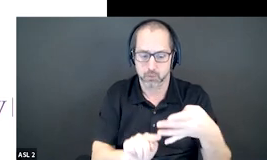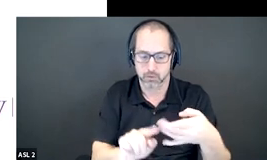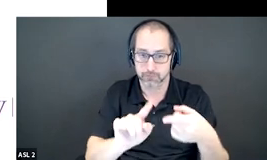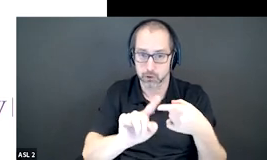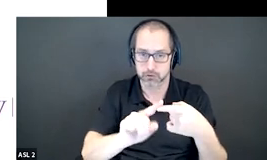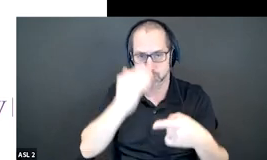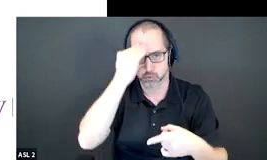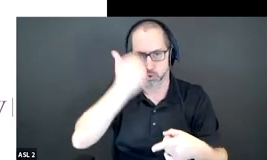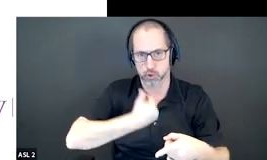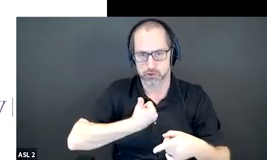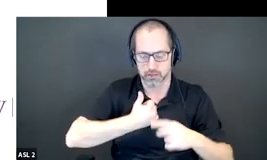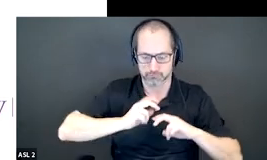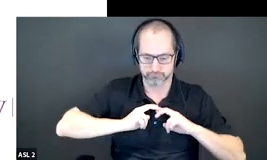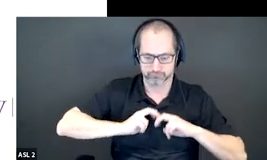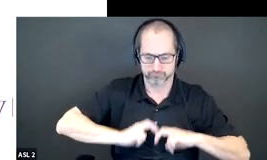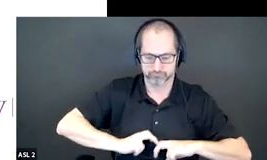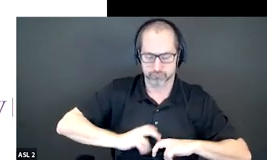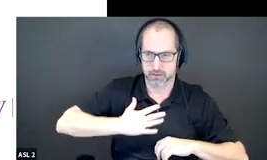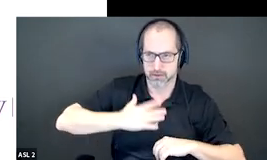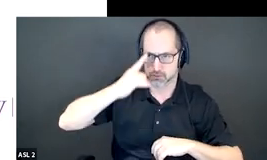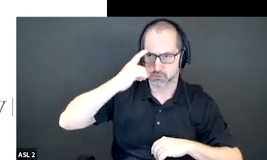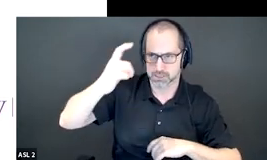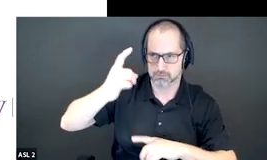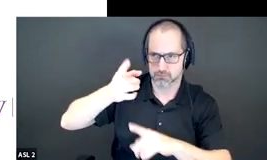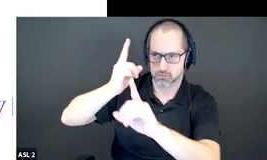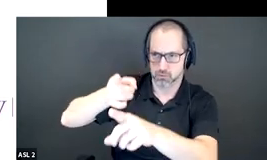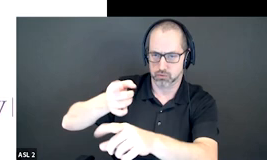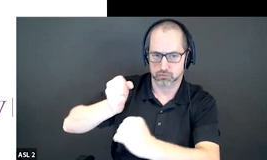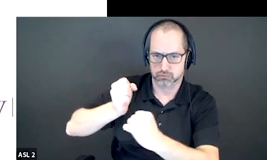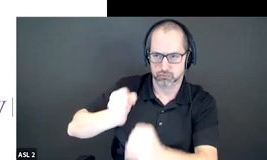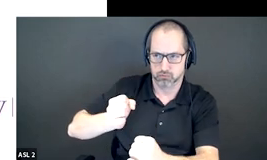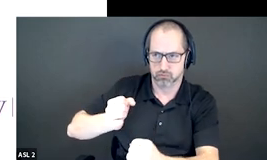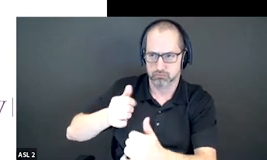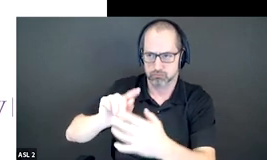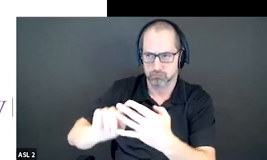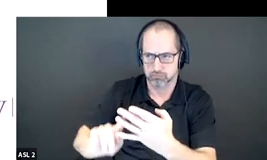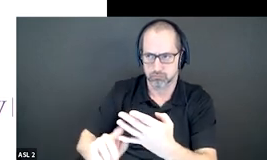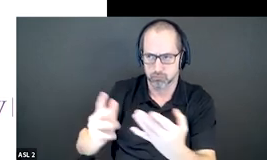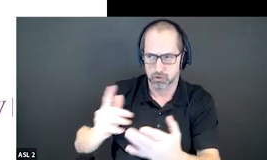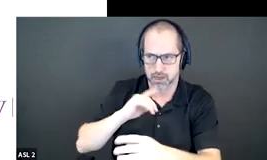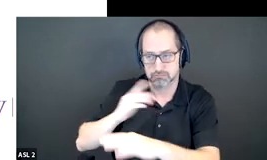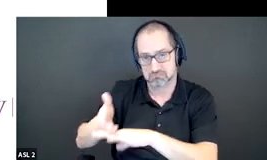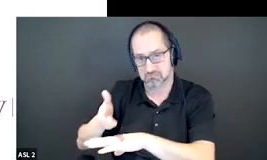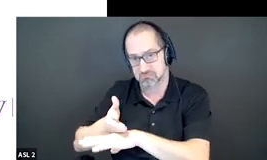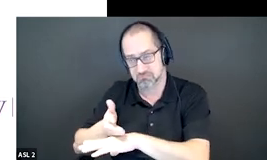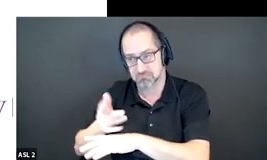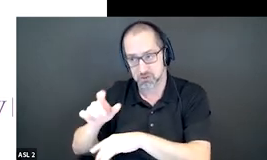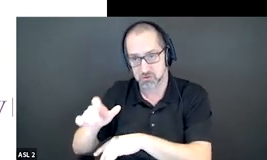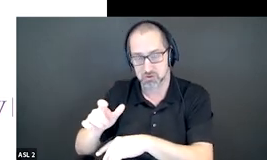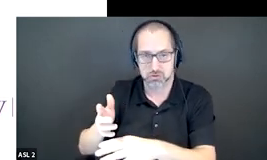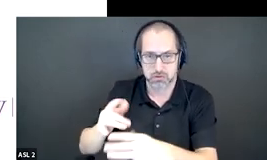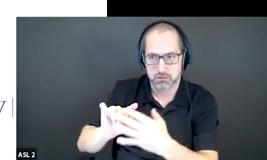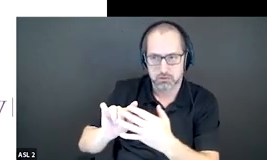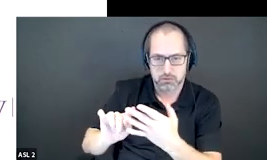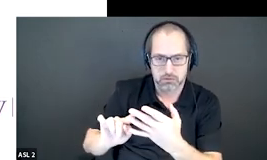in other words what are your dreams what are your goals what are your strengths what are things that you need to work on or that may not be